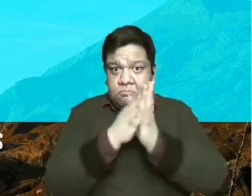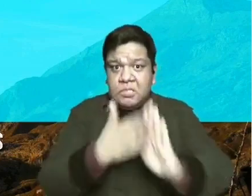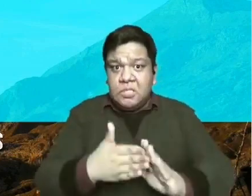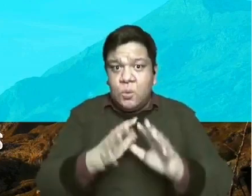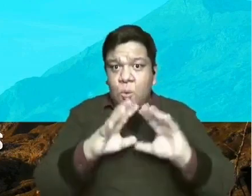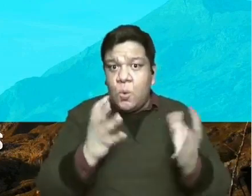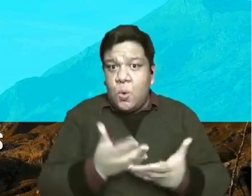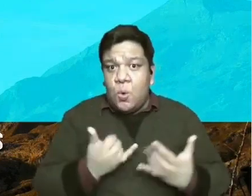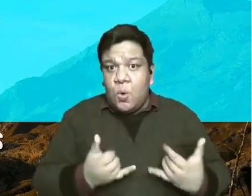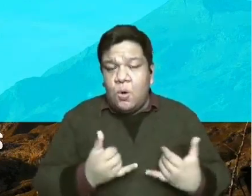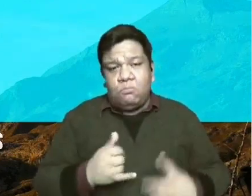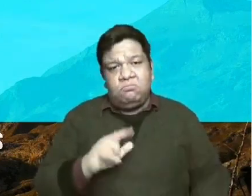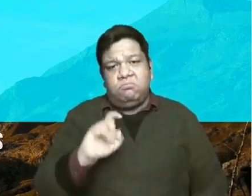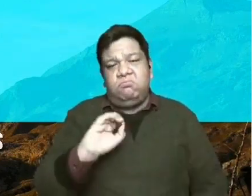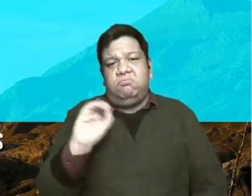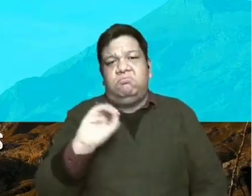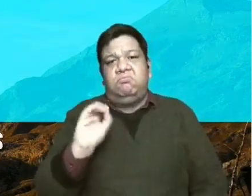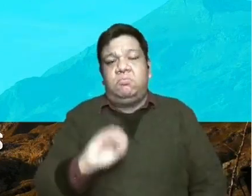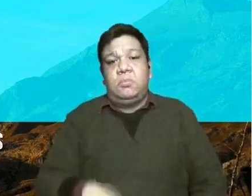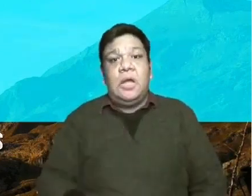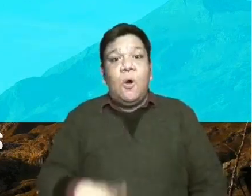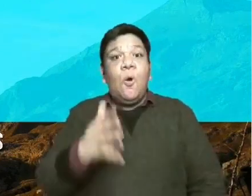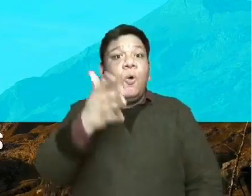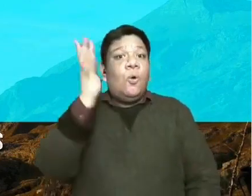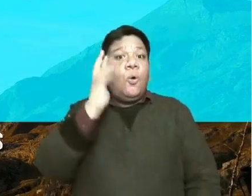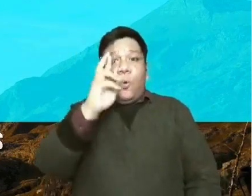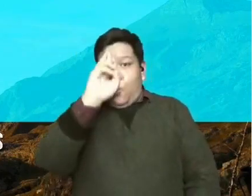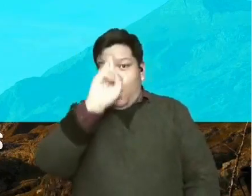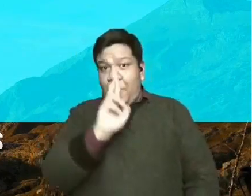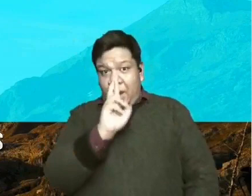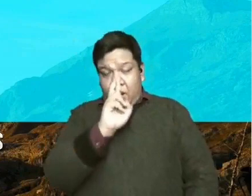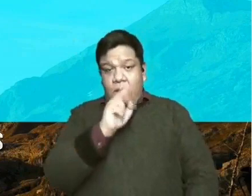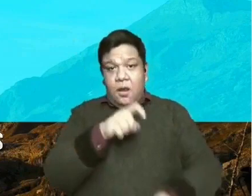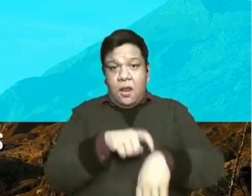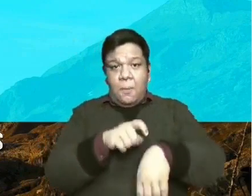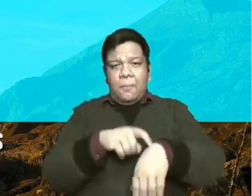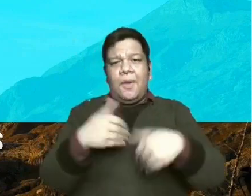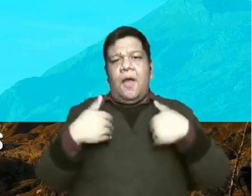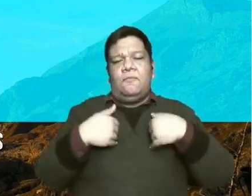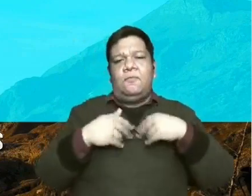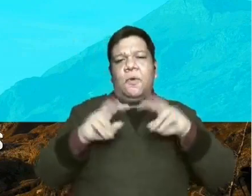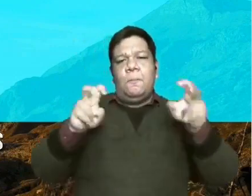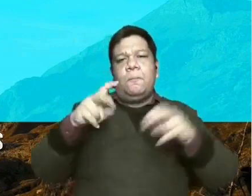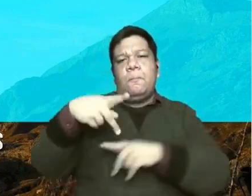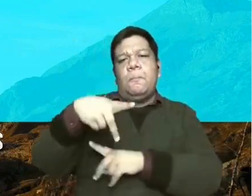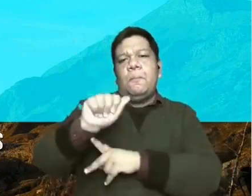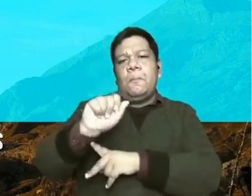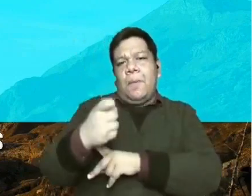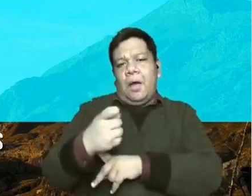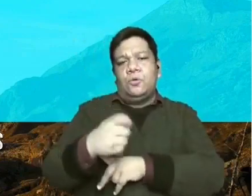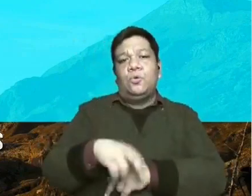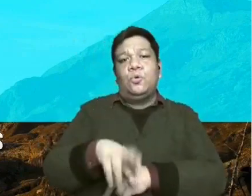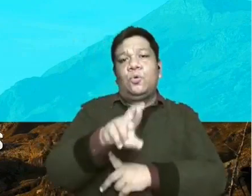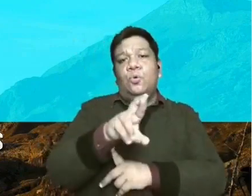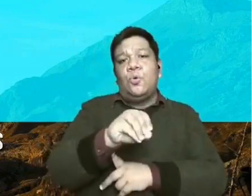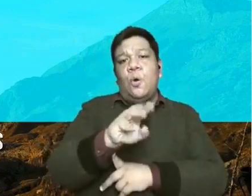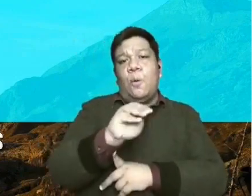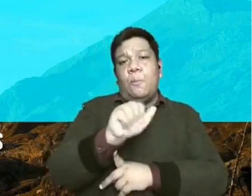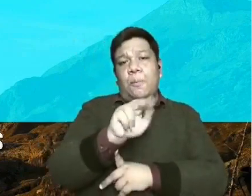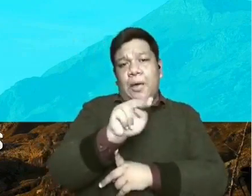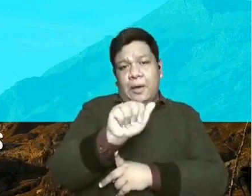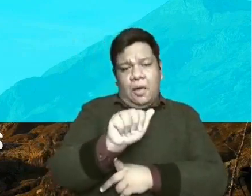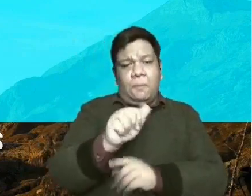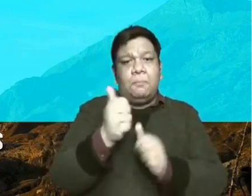Sa panahon ng mga Romano, they also promoted the Pax Romana, or in Latin, for Roman